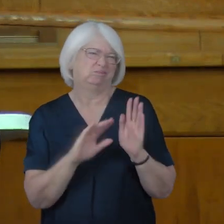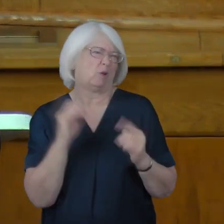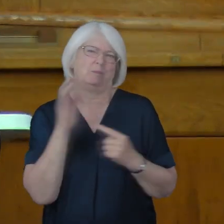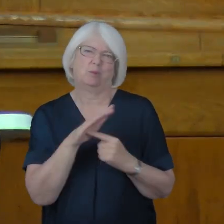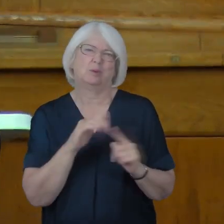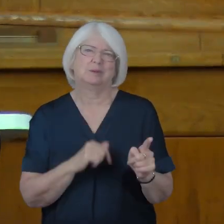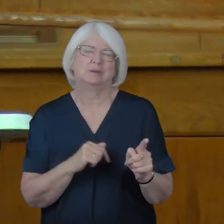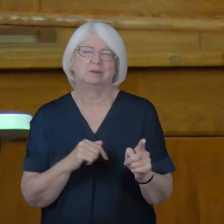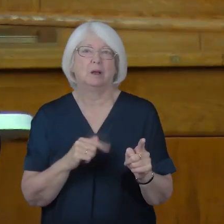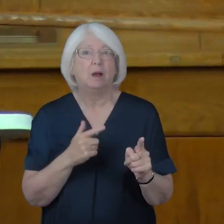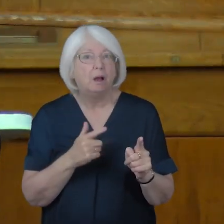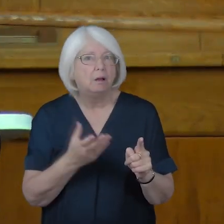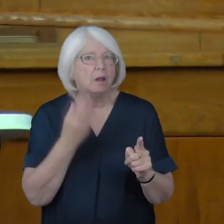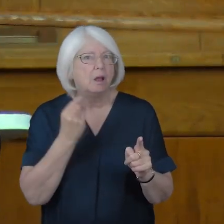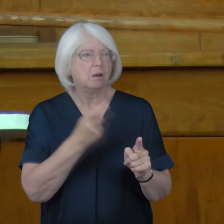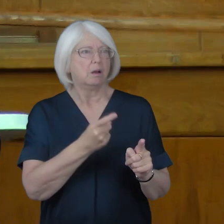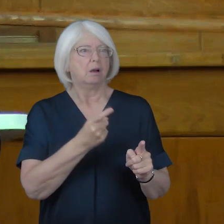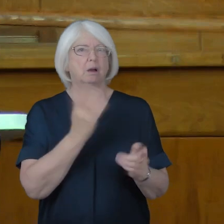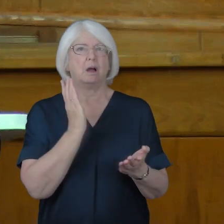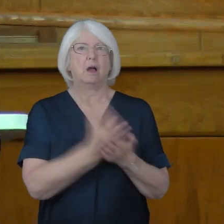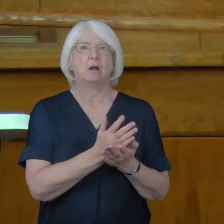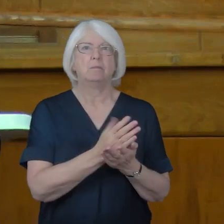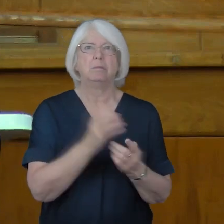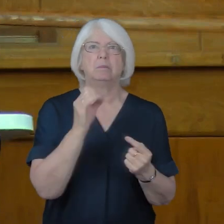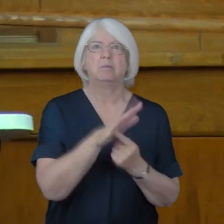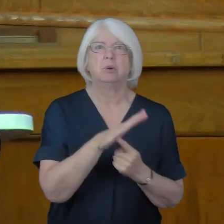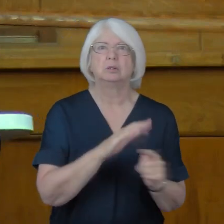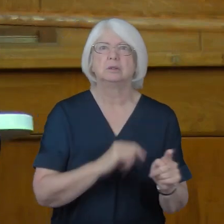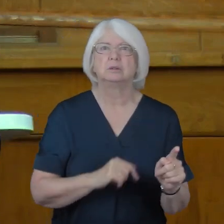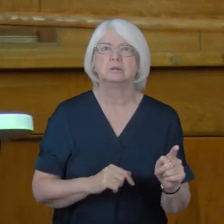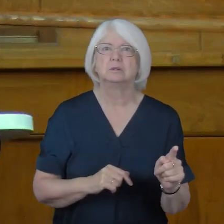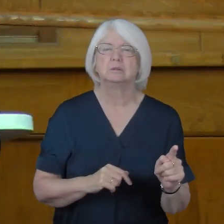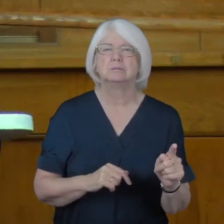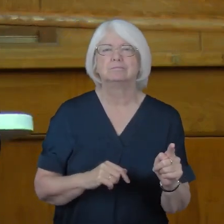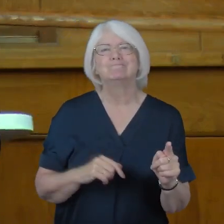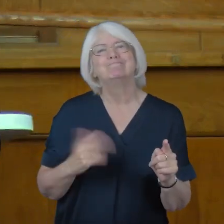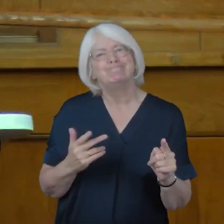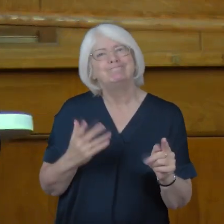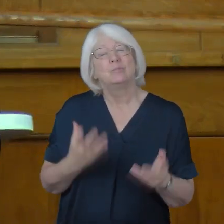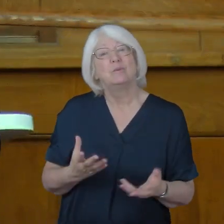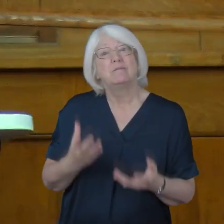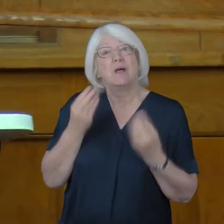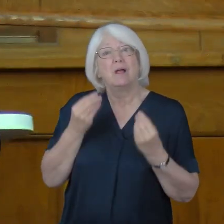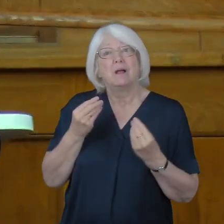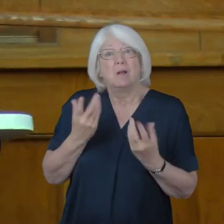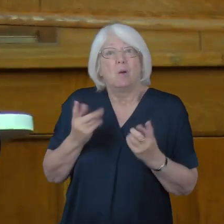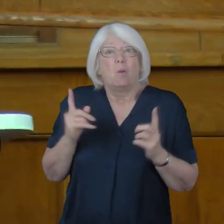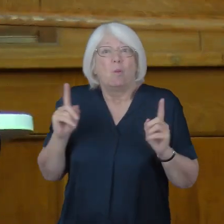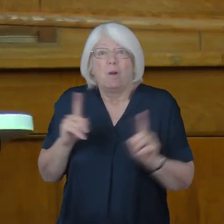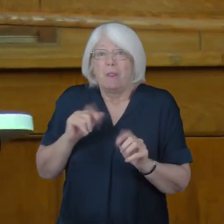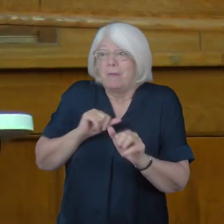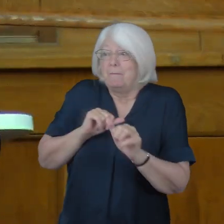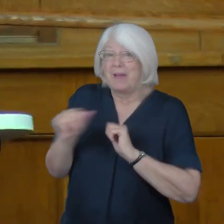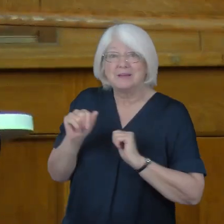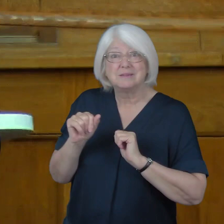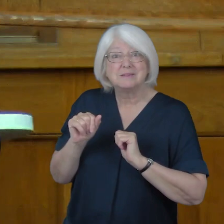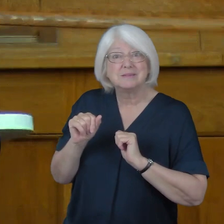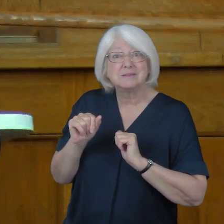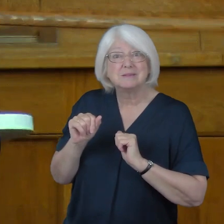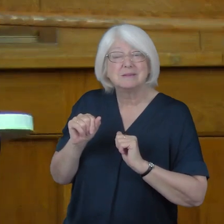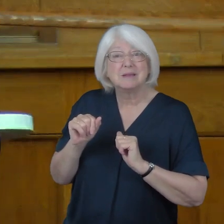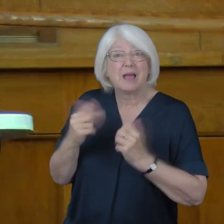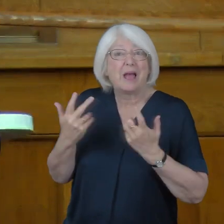vital and essential. We have learned that at the moment the best way to love one another